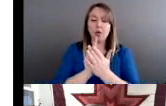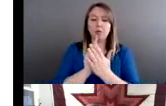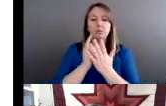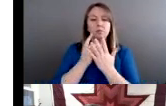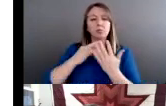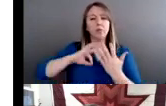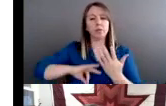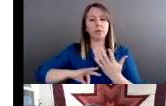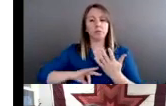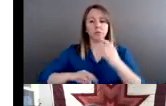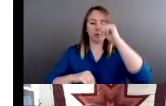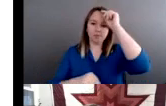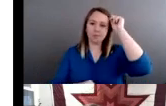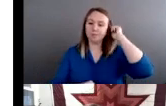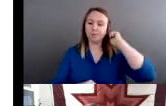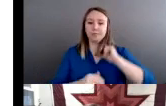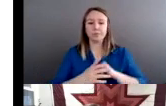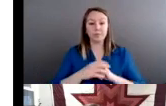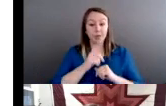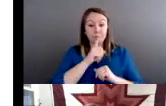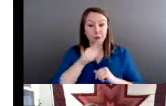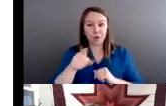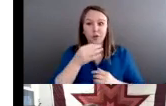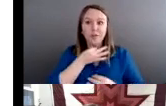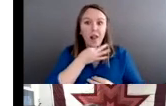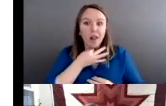So I'm sure you're all wondering if we won the case.